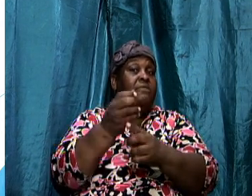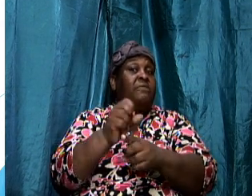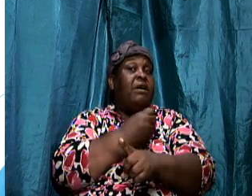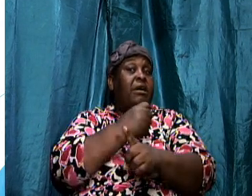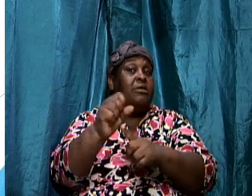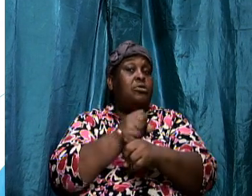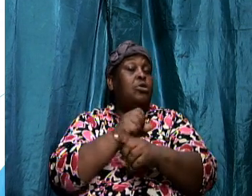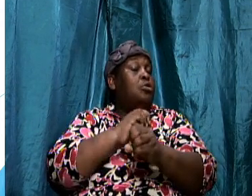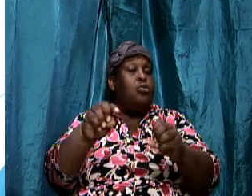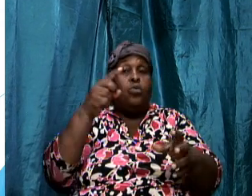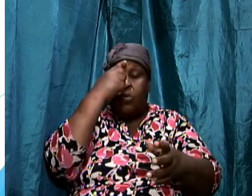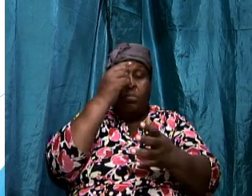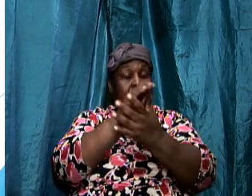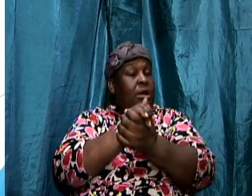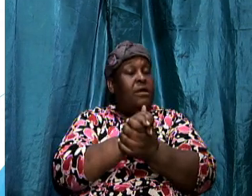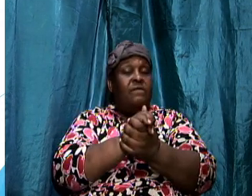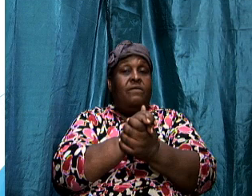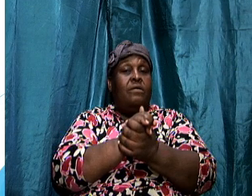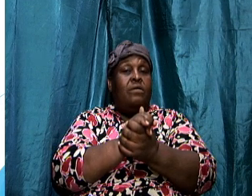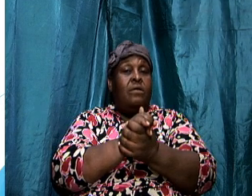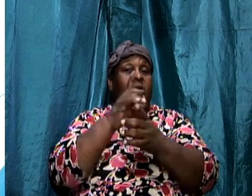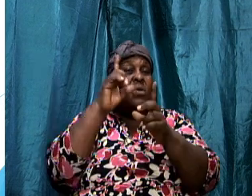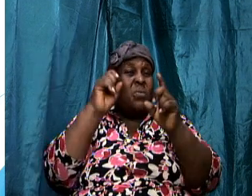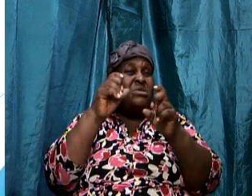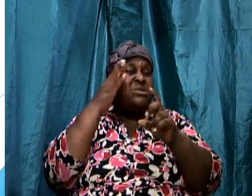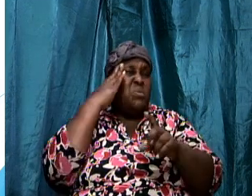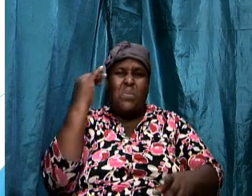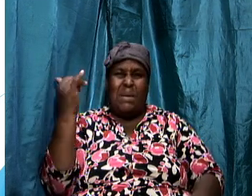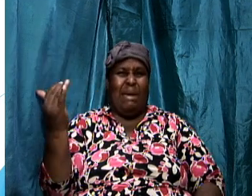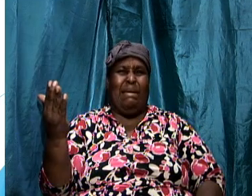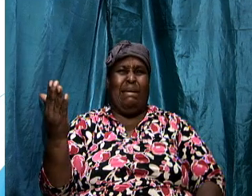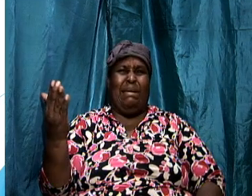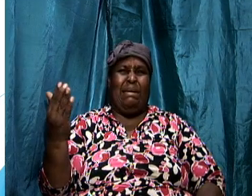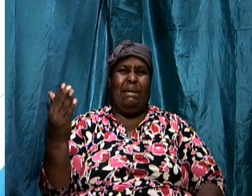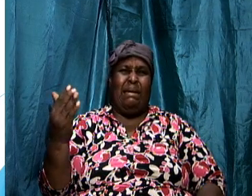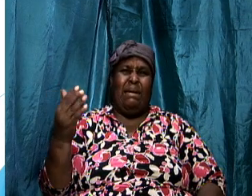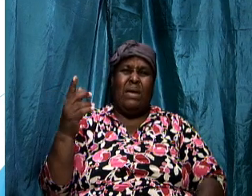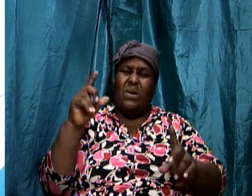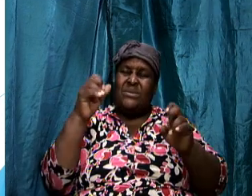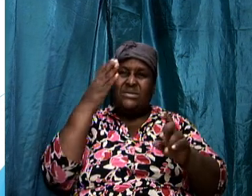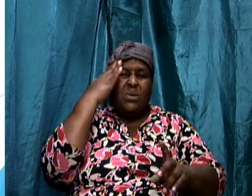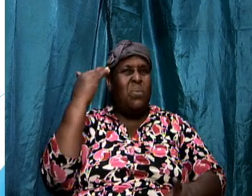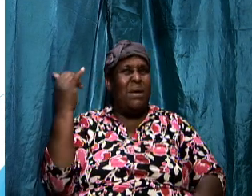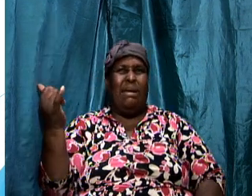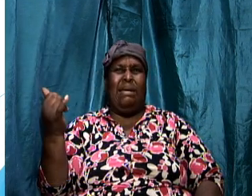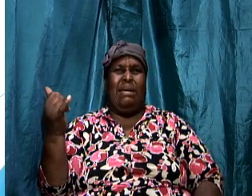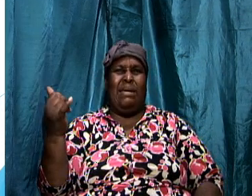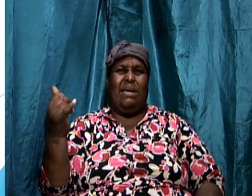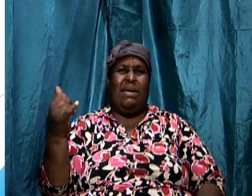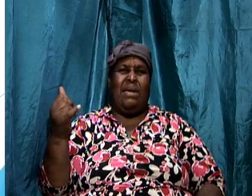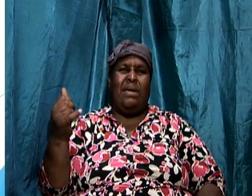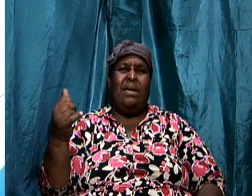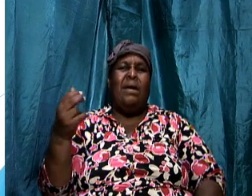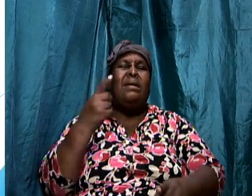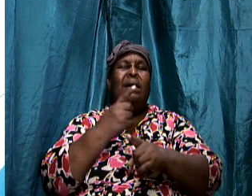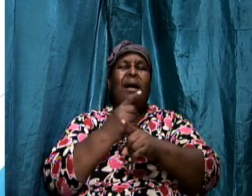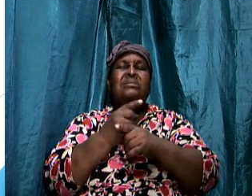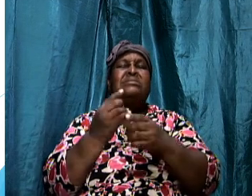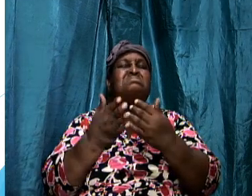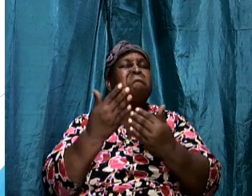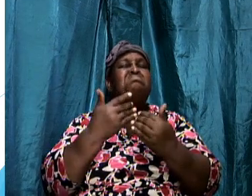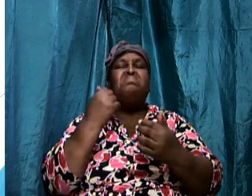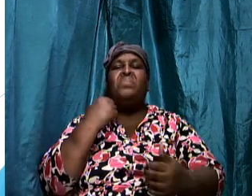it the question is why the question is why and the answer simply is